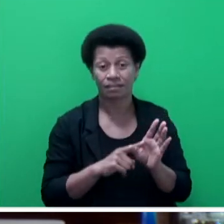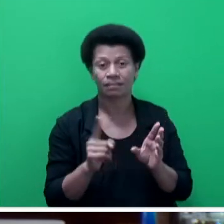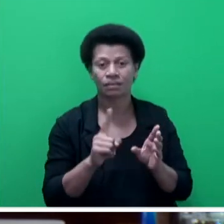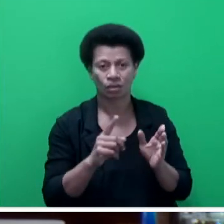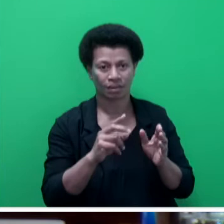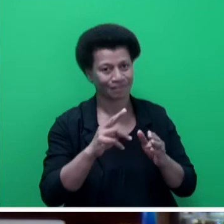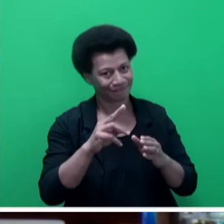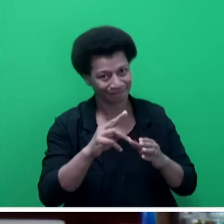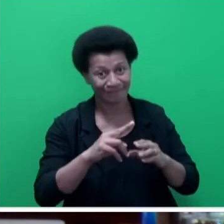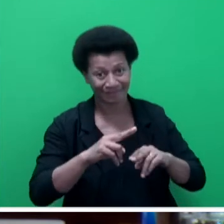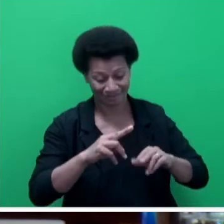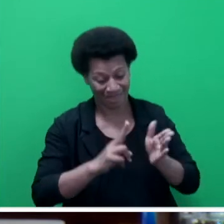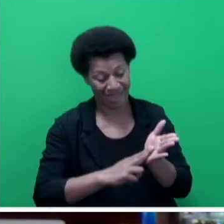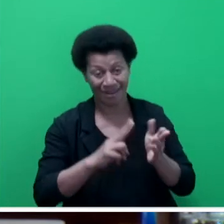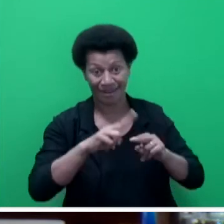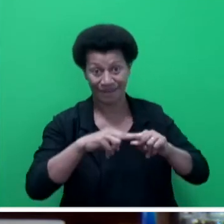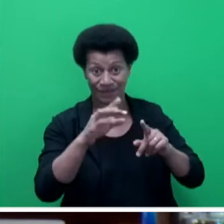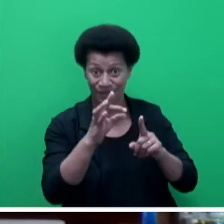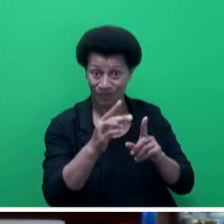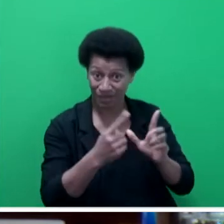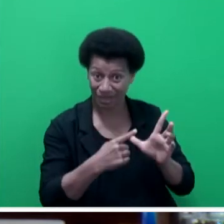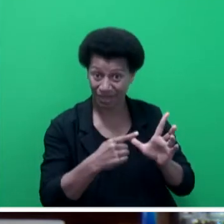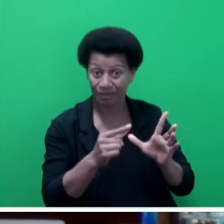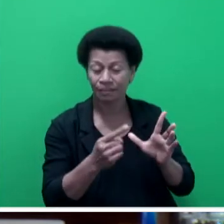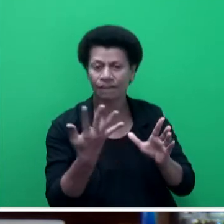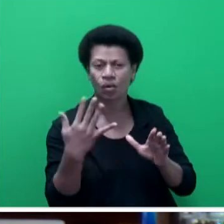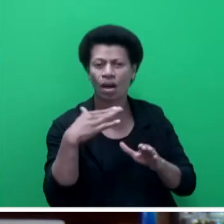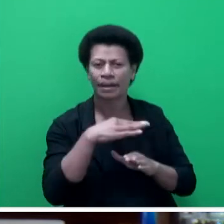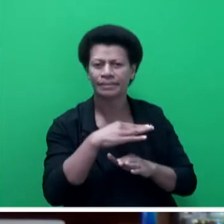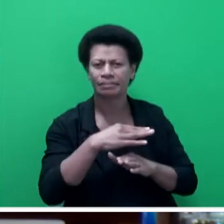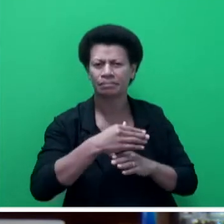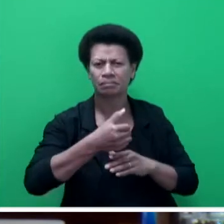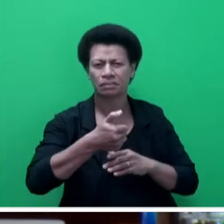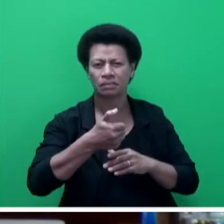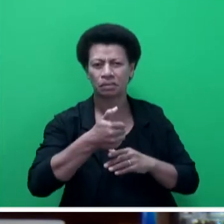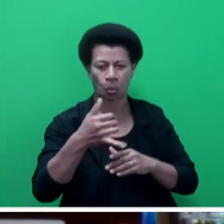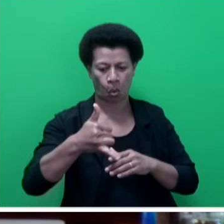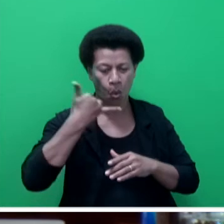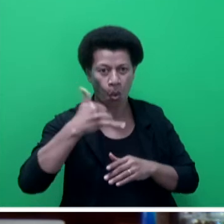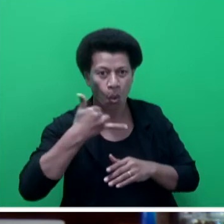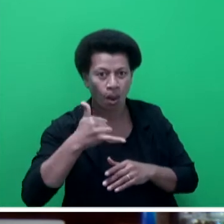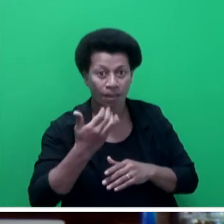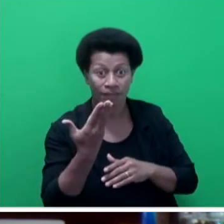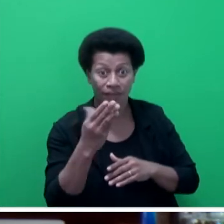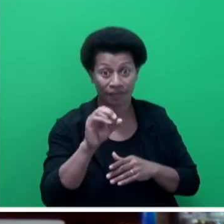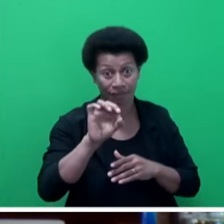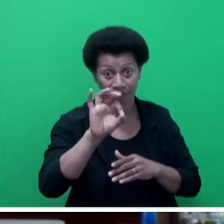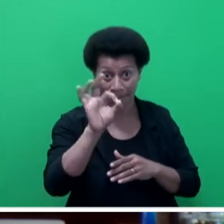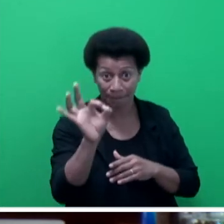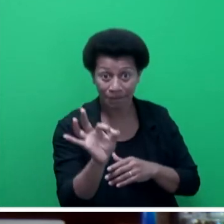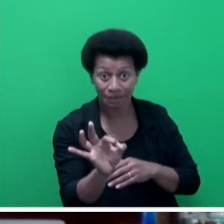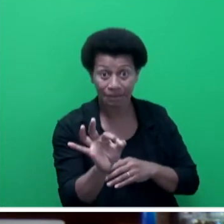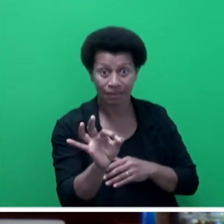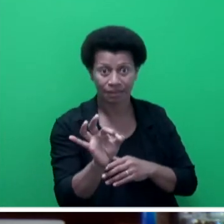responded to an average of over 4,600 calls, of which approximately 50% were on a